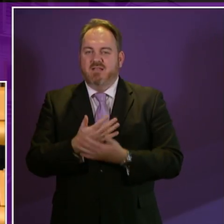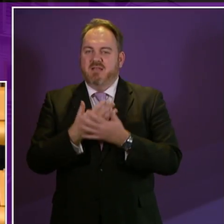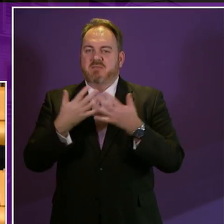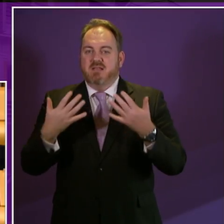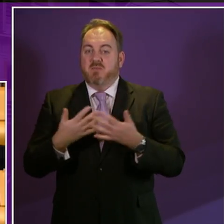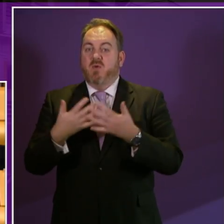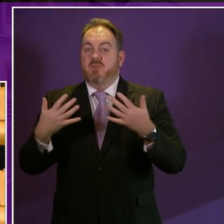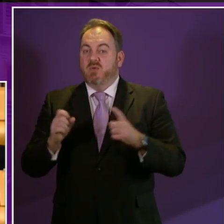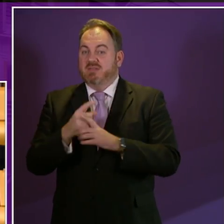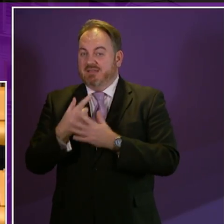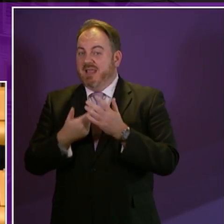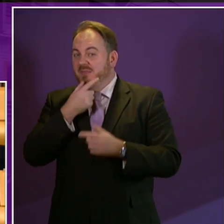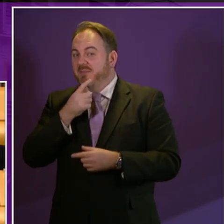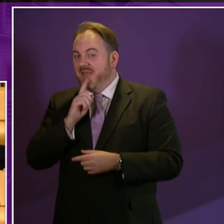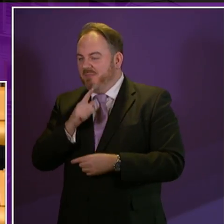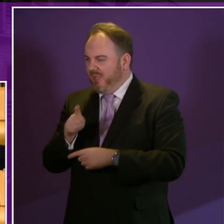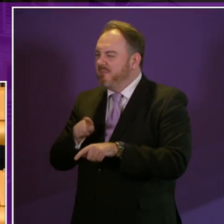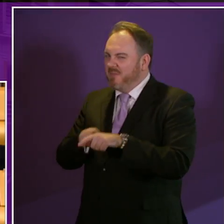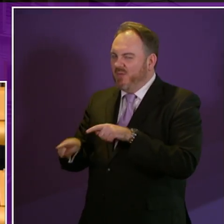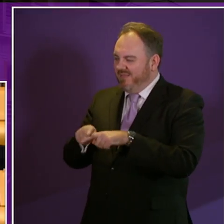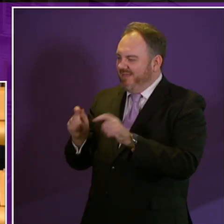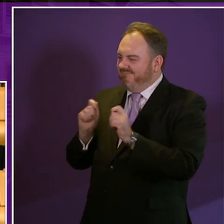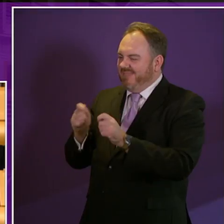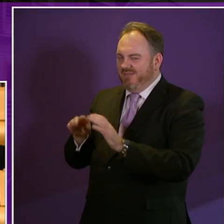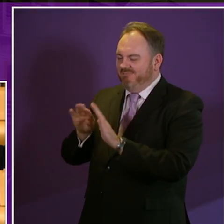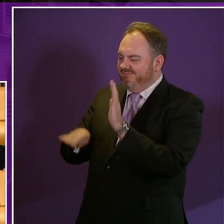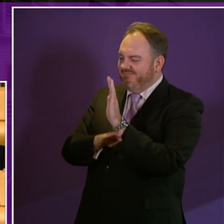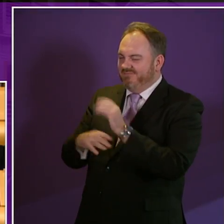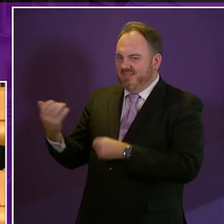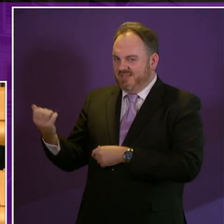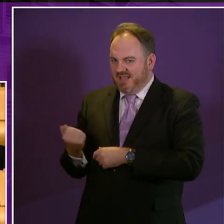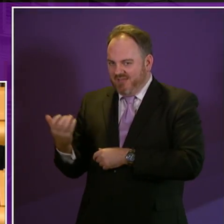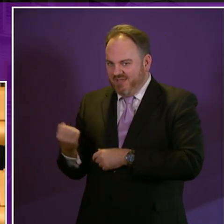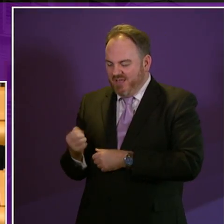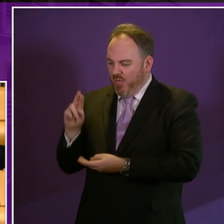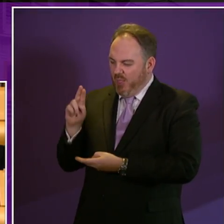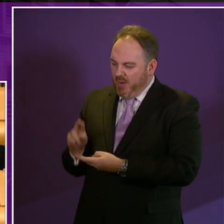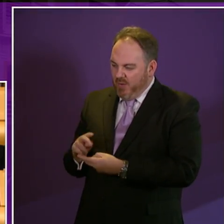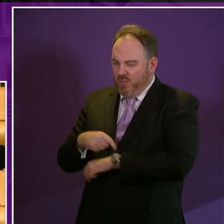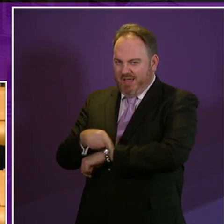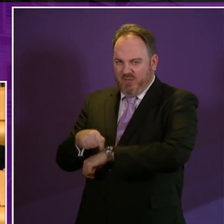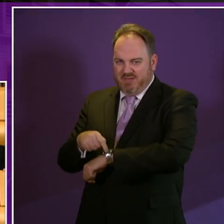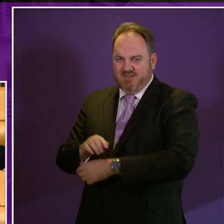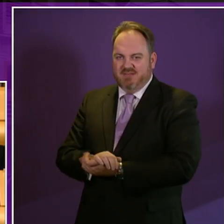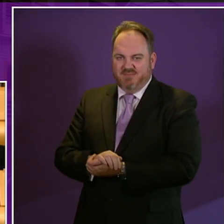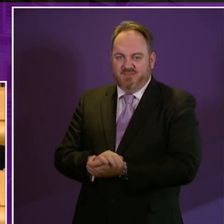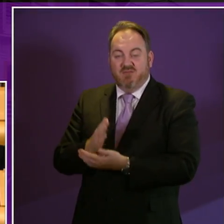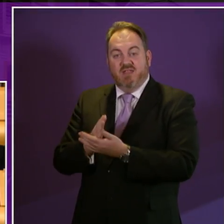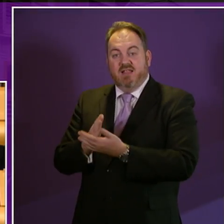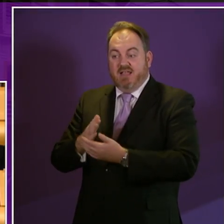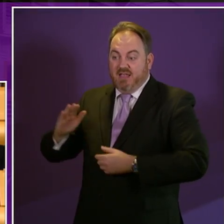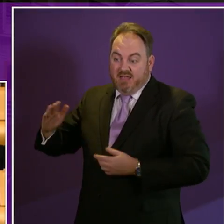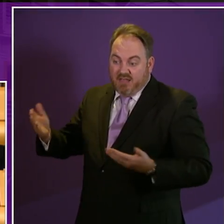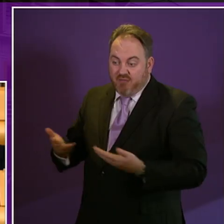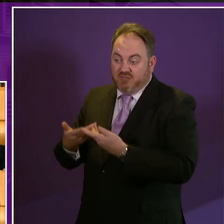to work in those jobs than non-disabled people halfing the disability employment gap will not be the achievement that we all